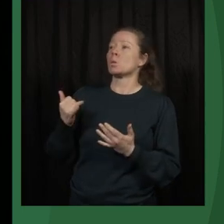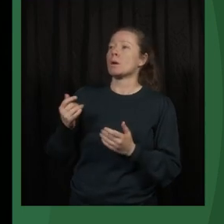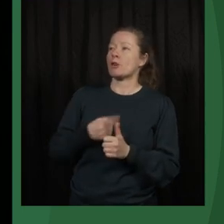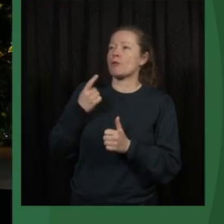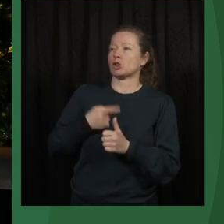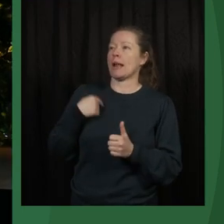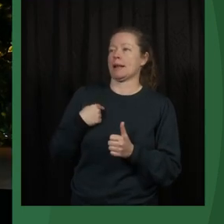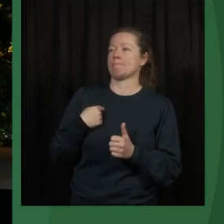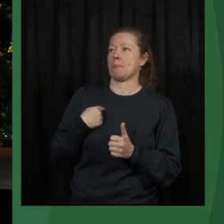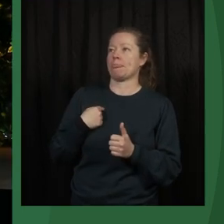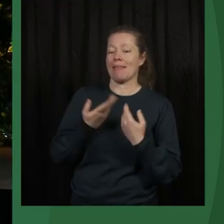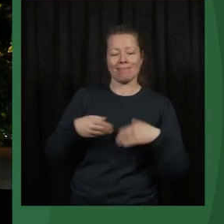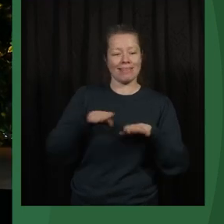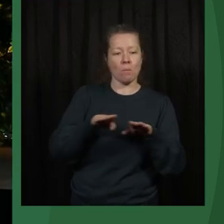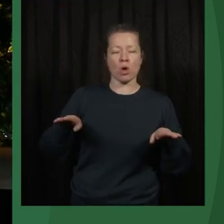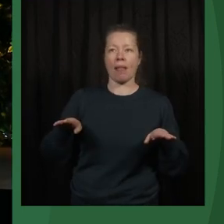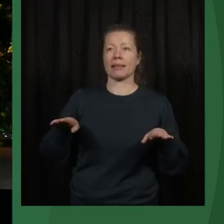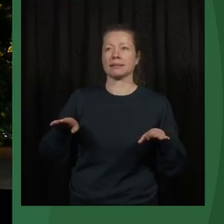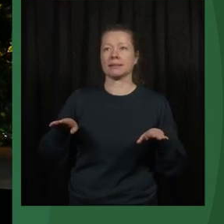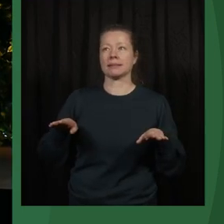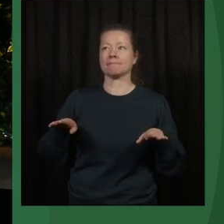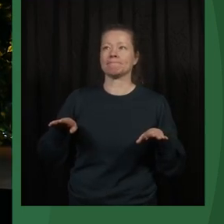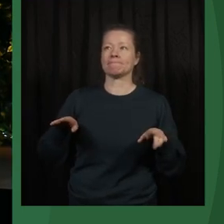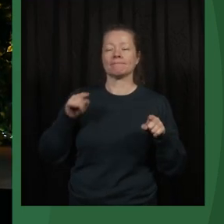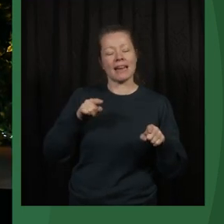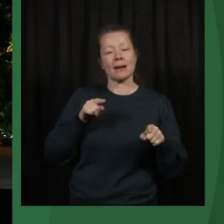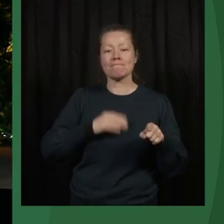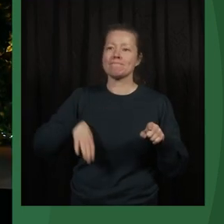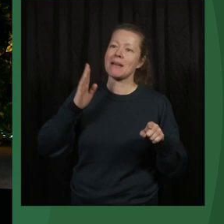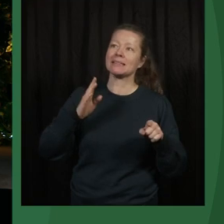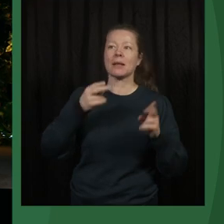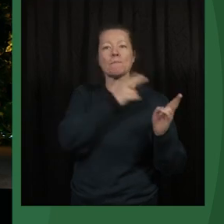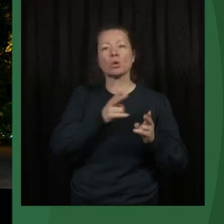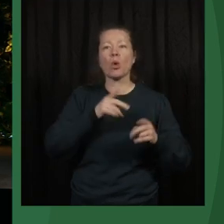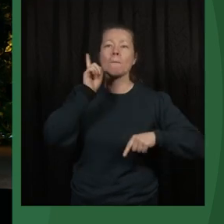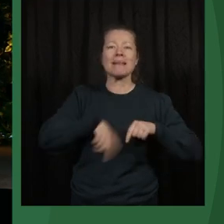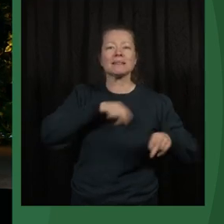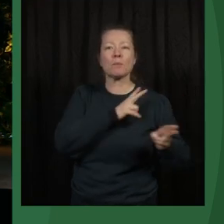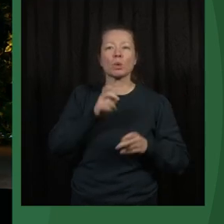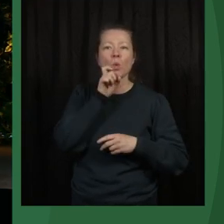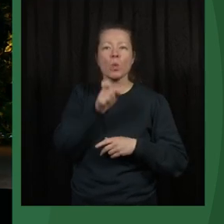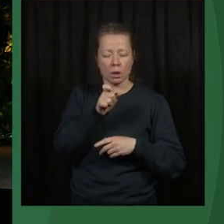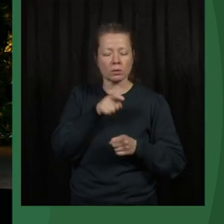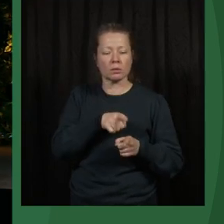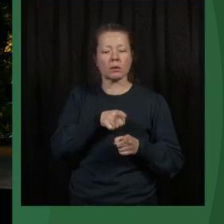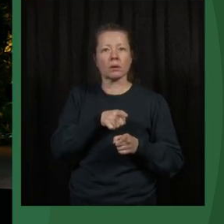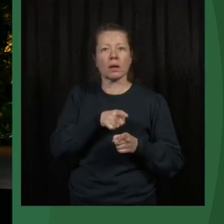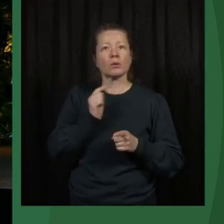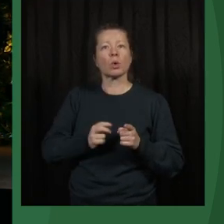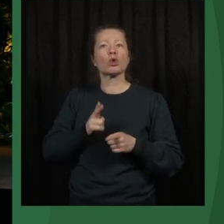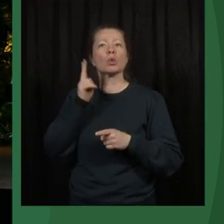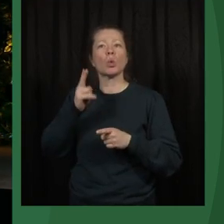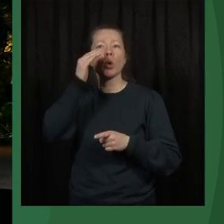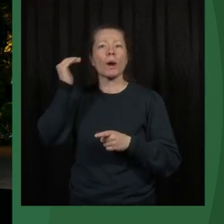first of all, democratic is one of the most used and misused word. I think the North Korea call